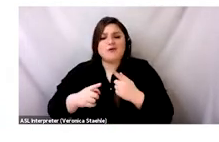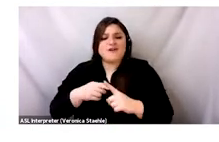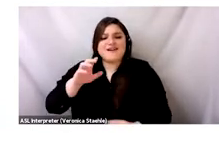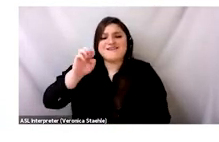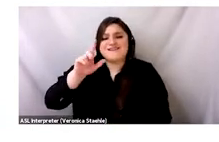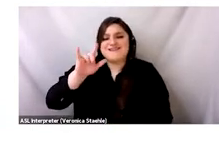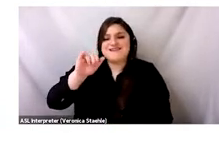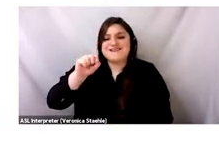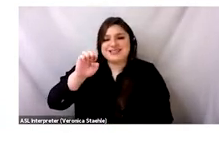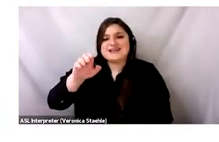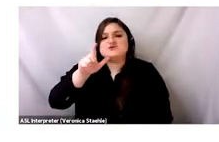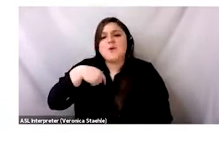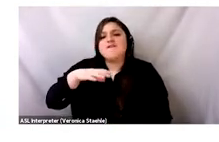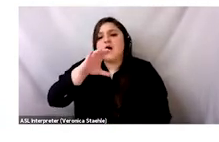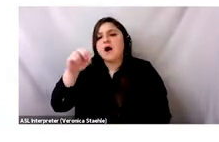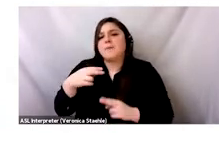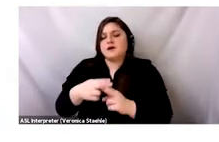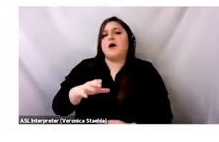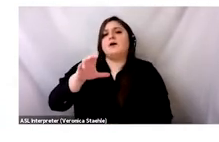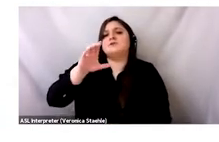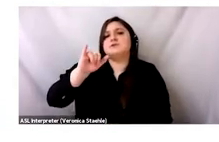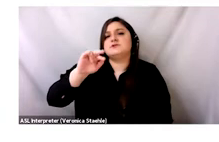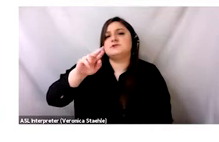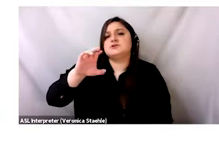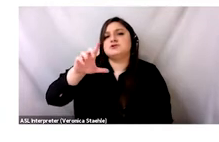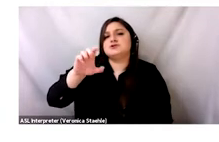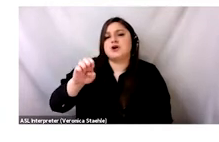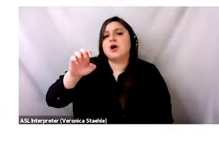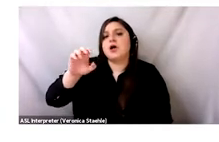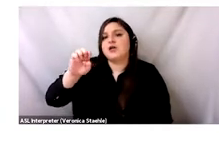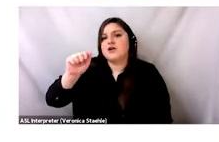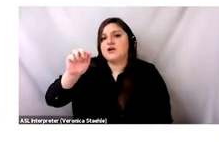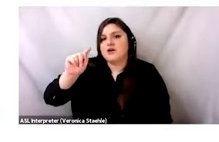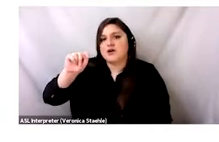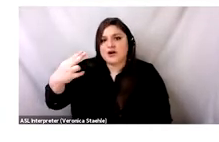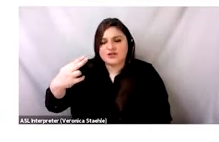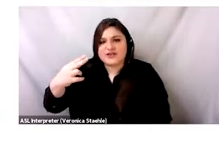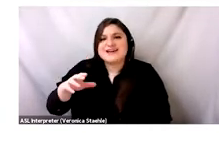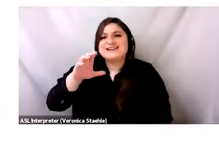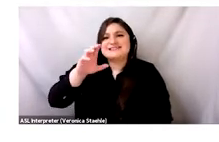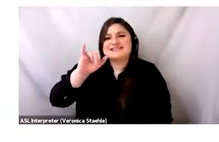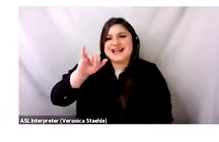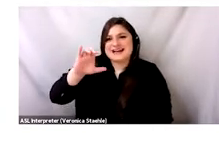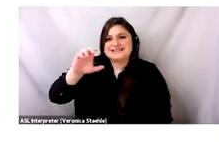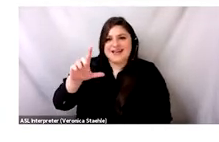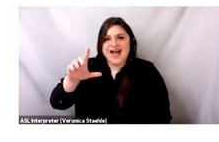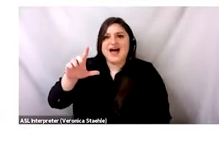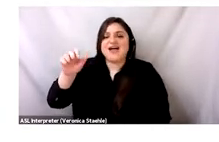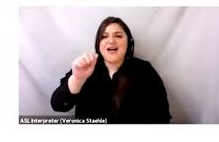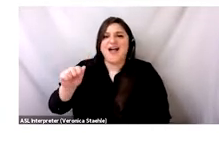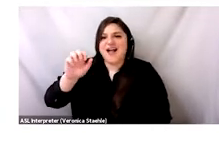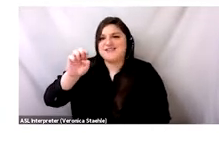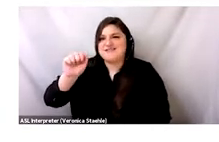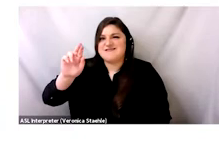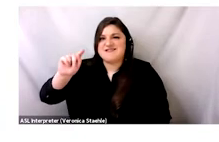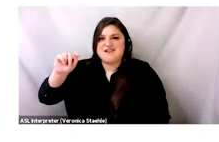end to check out our friend Elise. She has a company called Circle Earth. It's at crcl